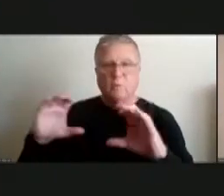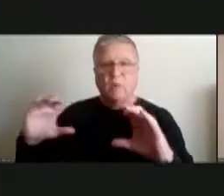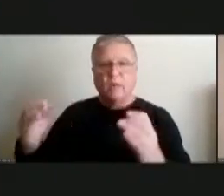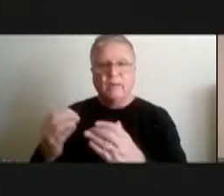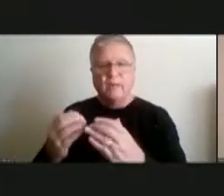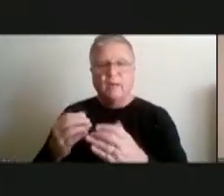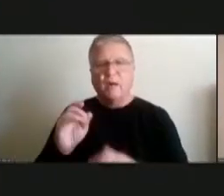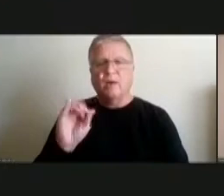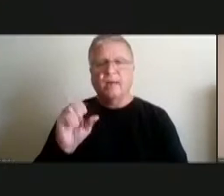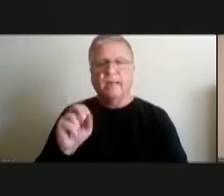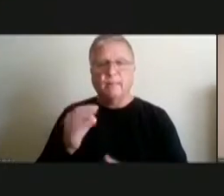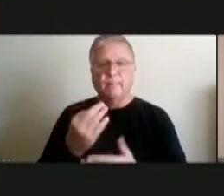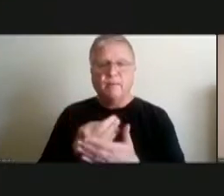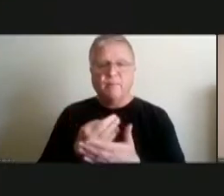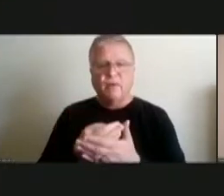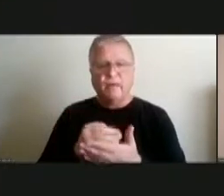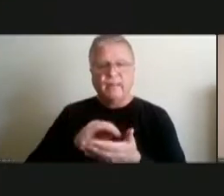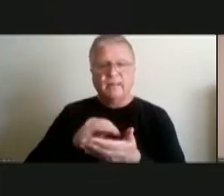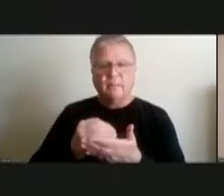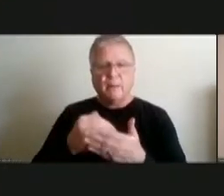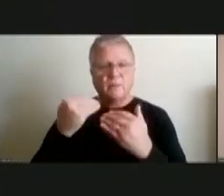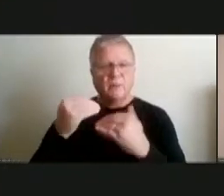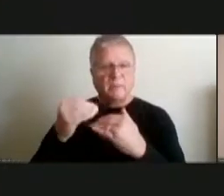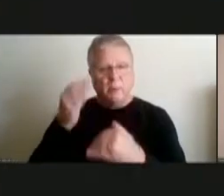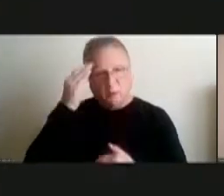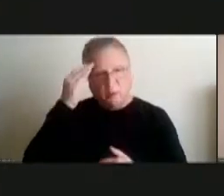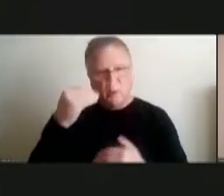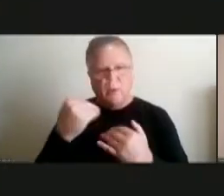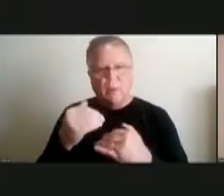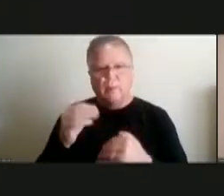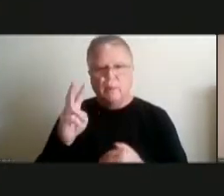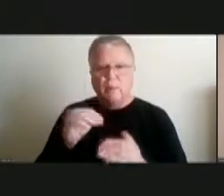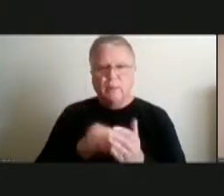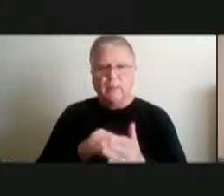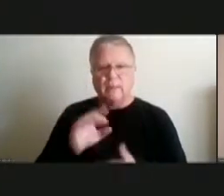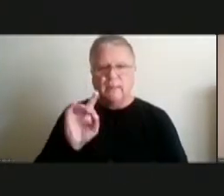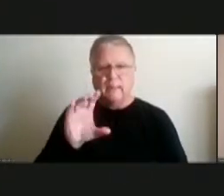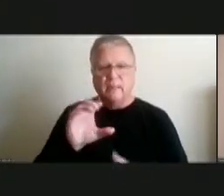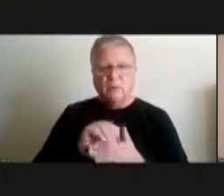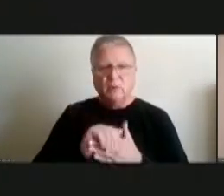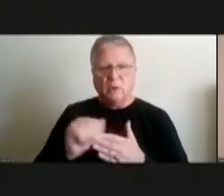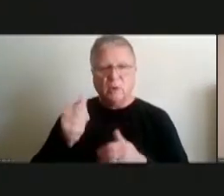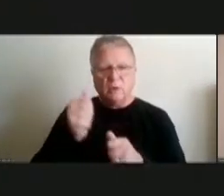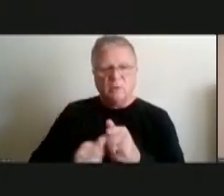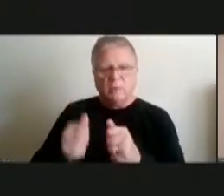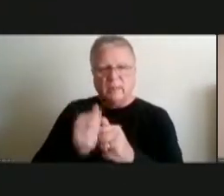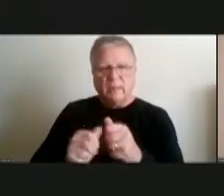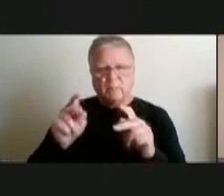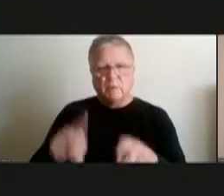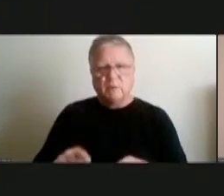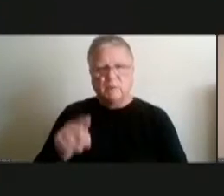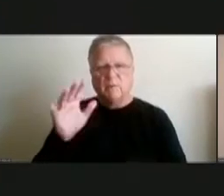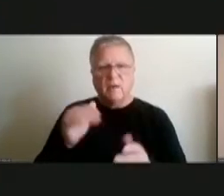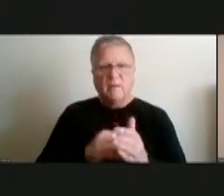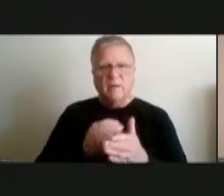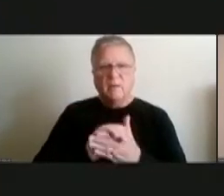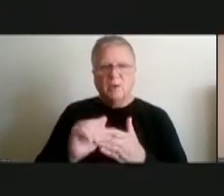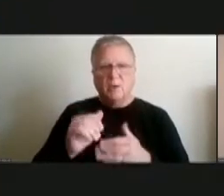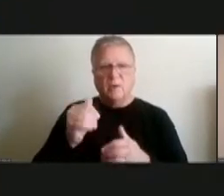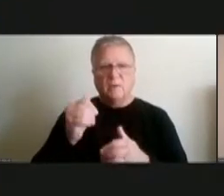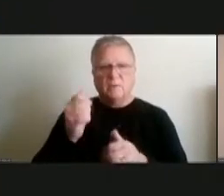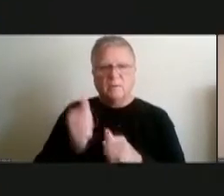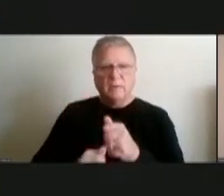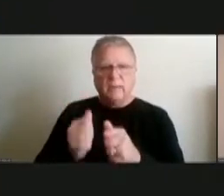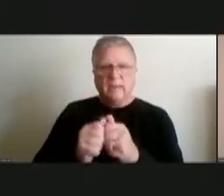amounts our limits you know we're limited to twenty eight hundred dollars per person five thousand dollars per pack you know that do you